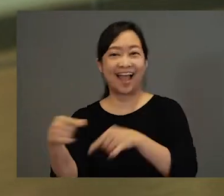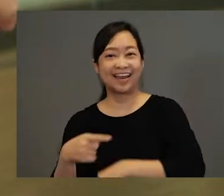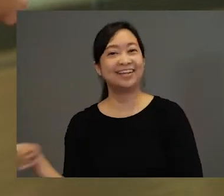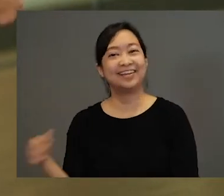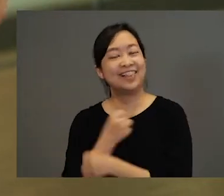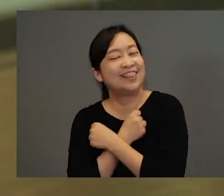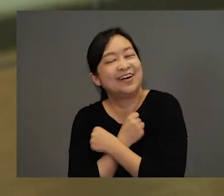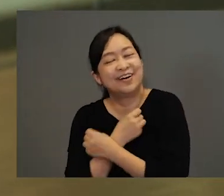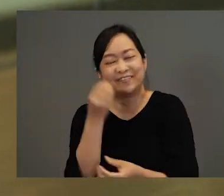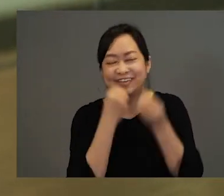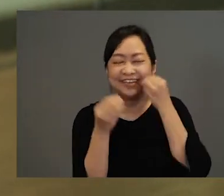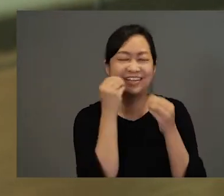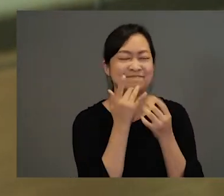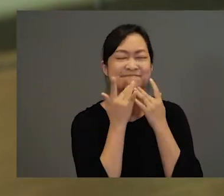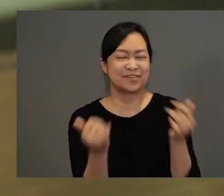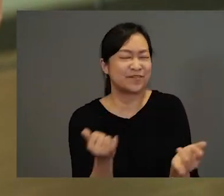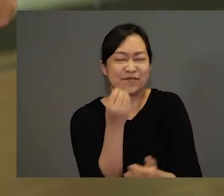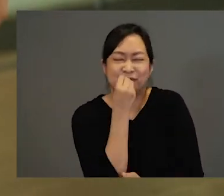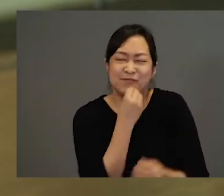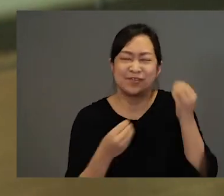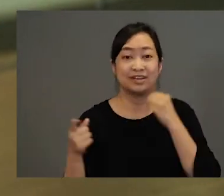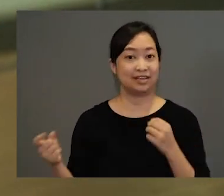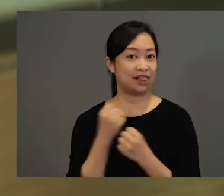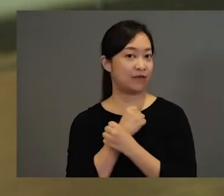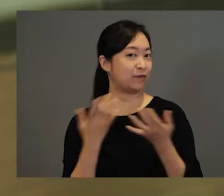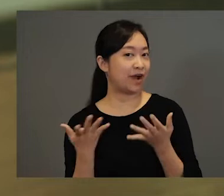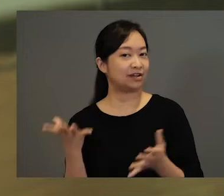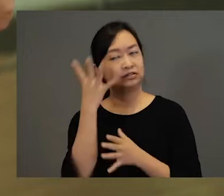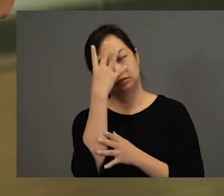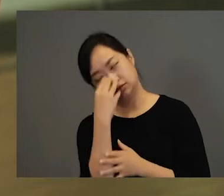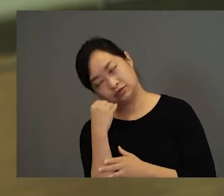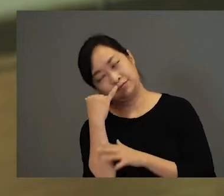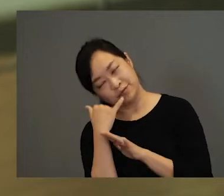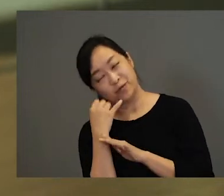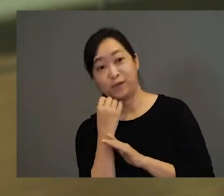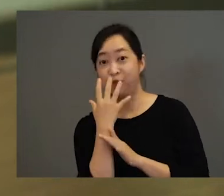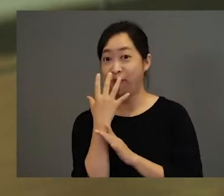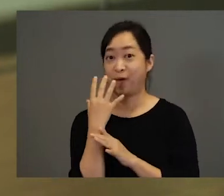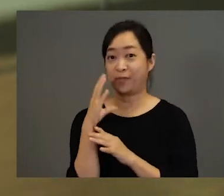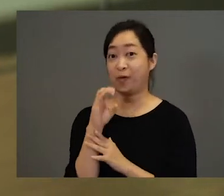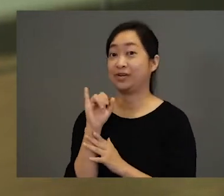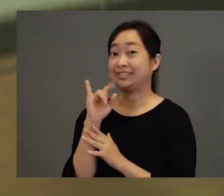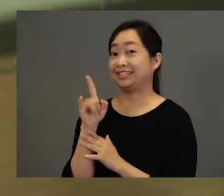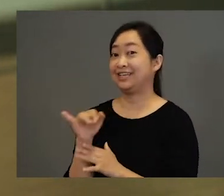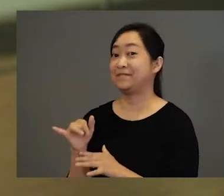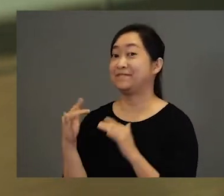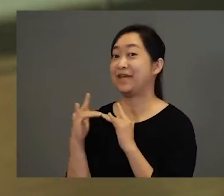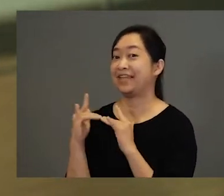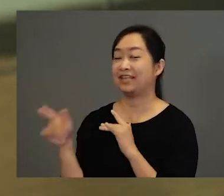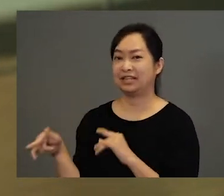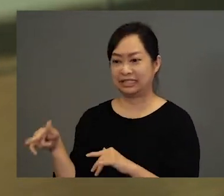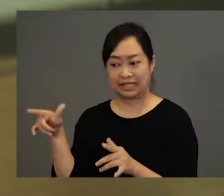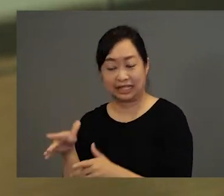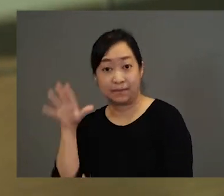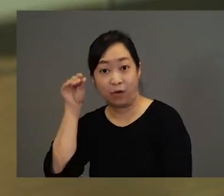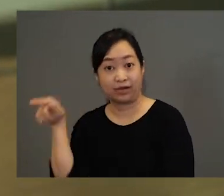garden, he loved to eat delicious food and he loved to sleep in his warm, cosy bed. This little